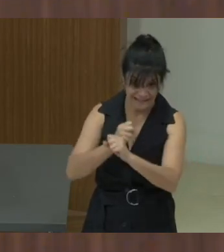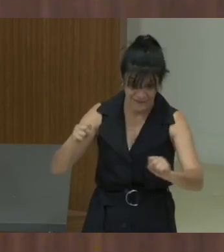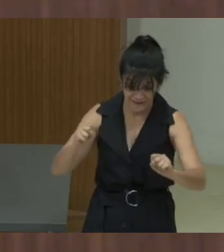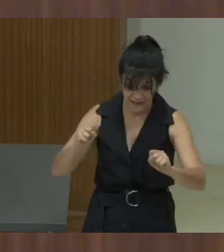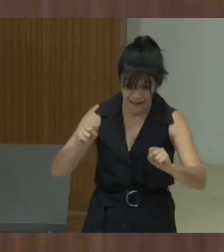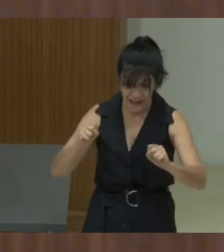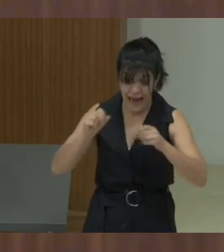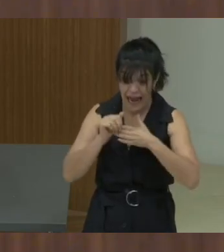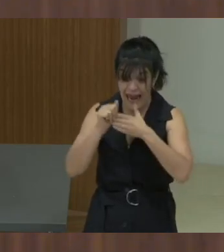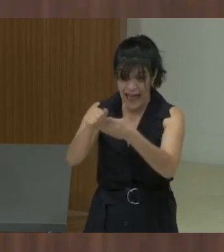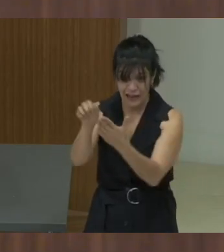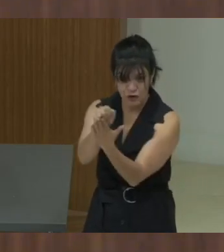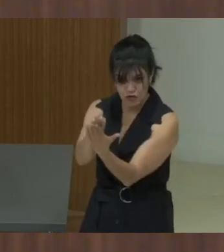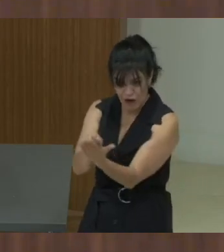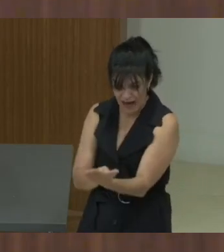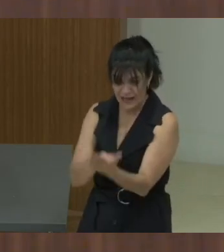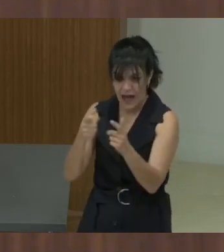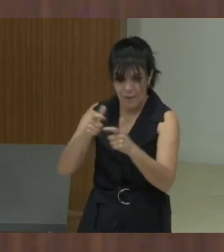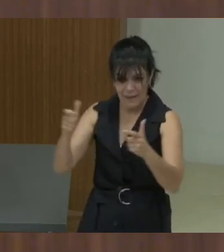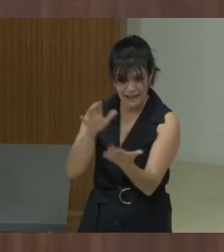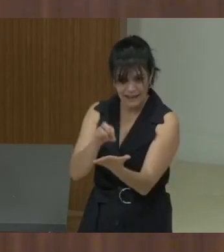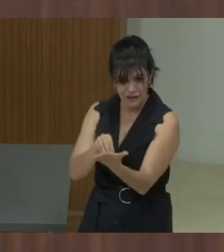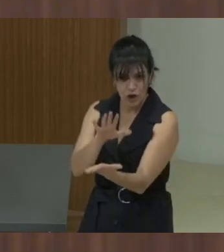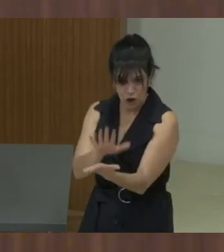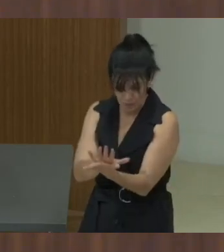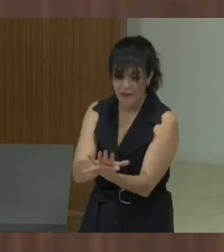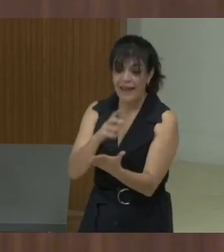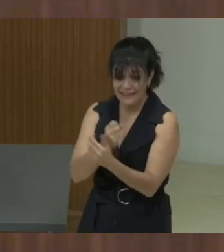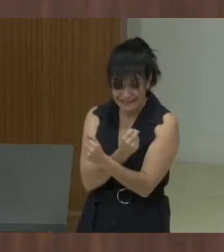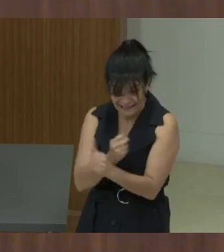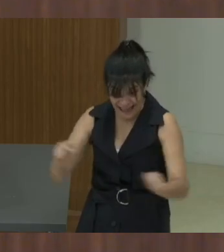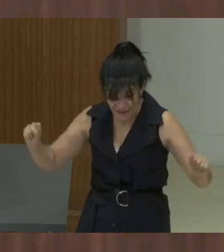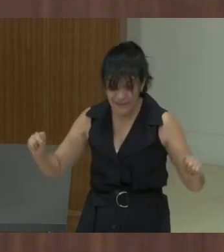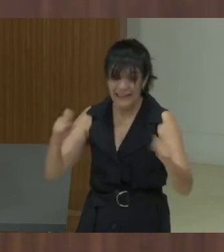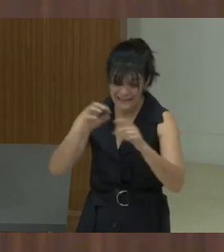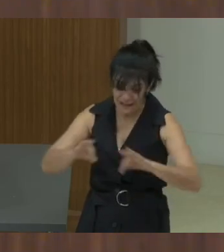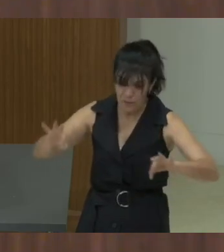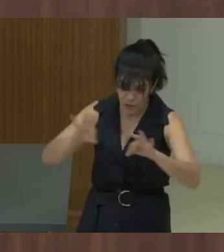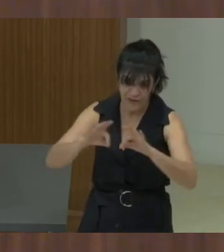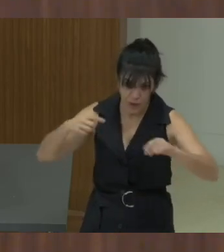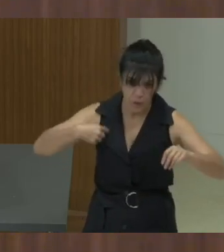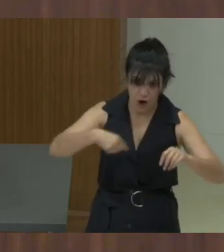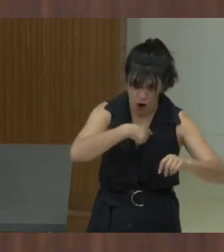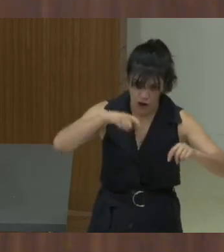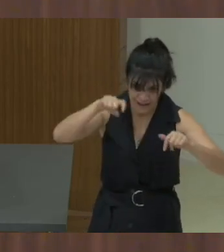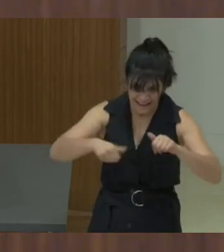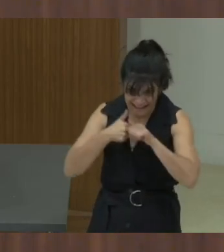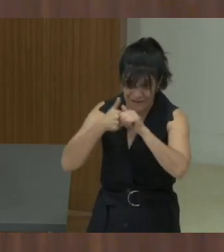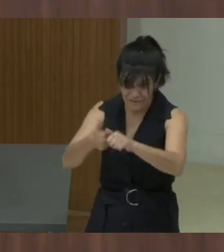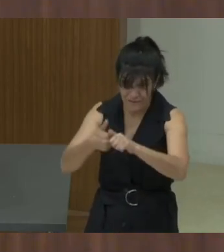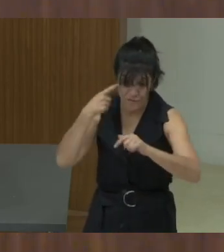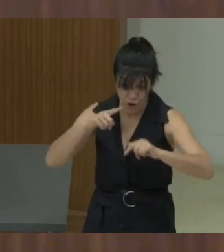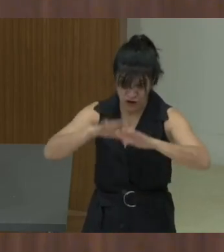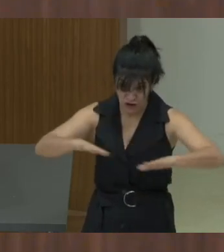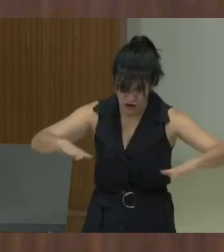That means safety is something that is going to undergo, the notion of safety is going to undergo change. Safety cultures also